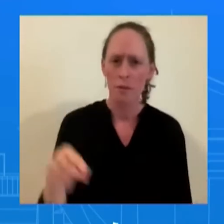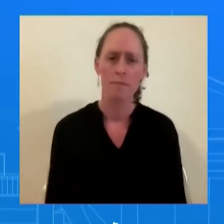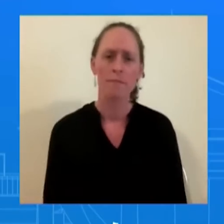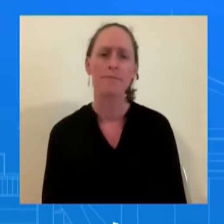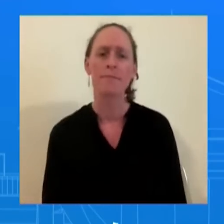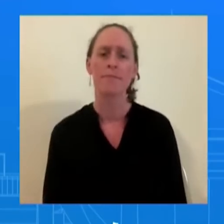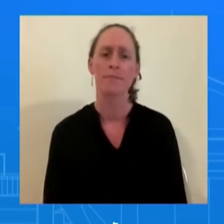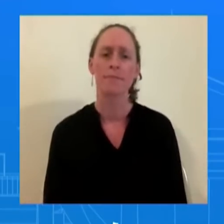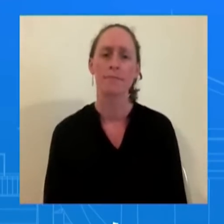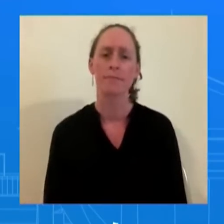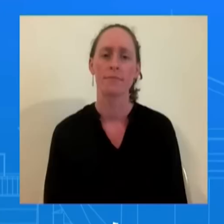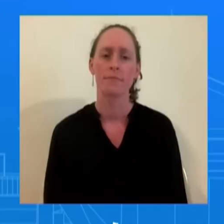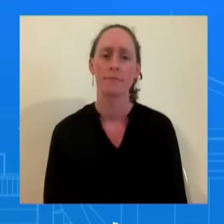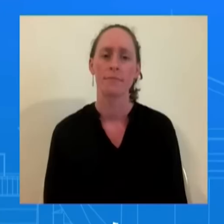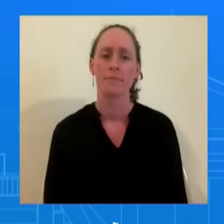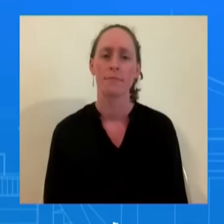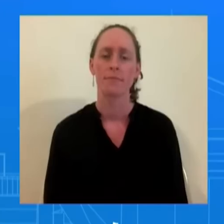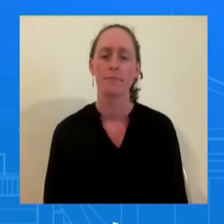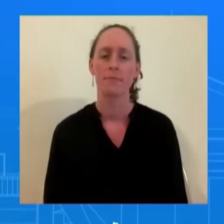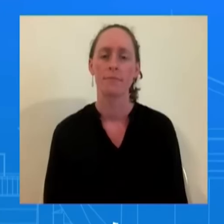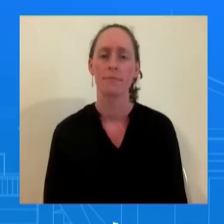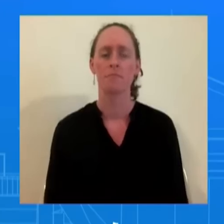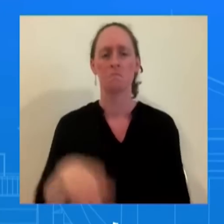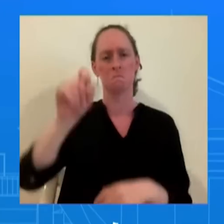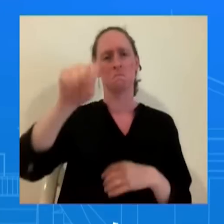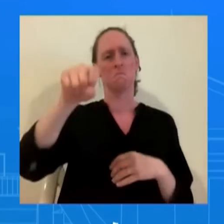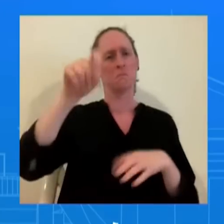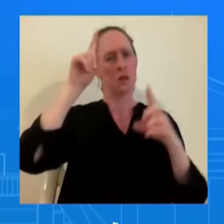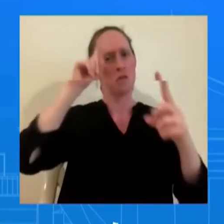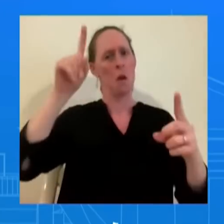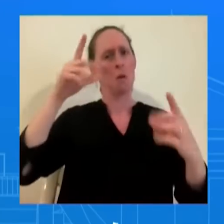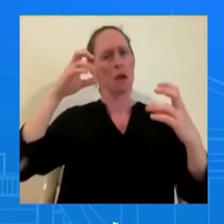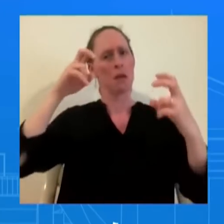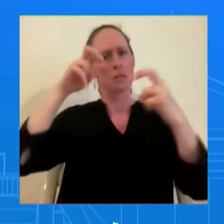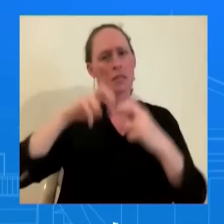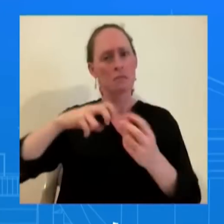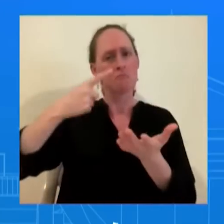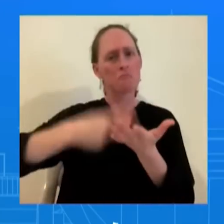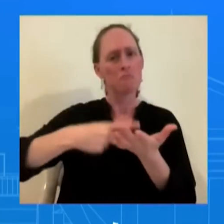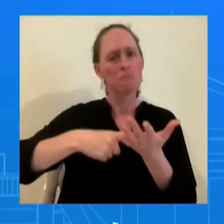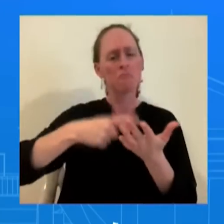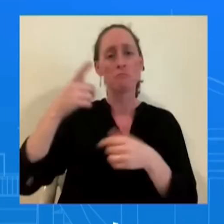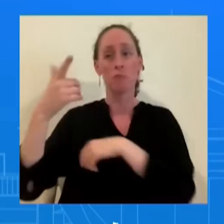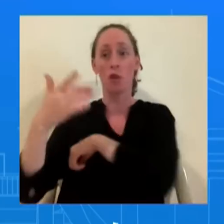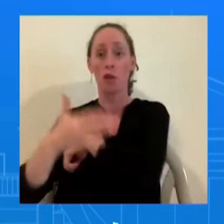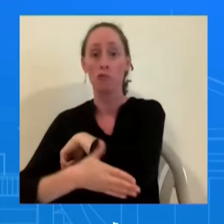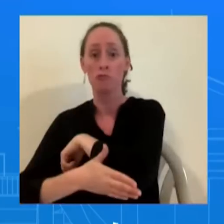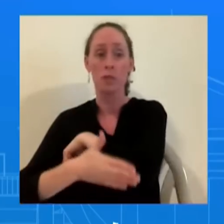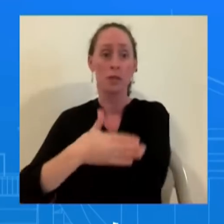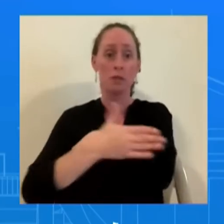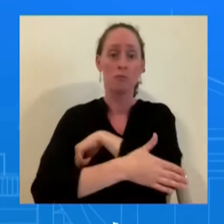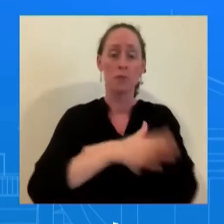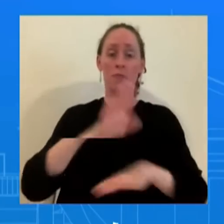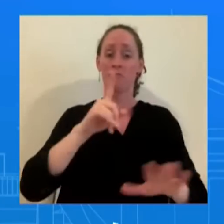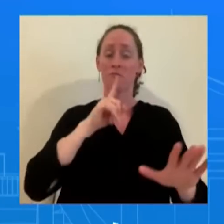the constructive role that each country can play in supporting the most basic and fundamental element of